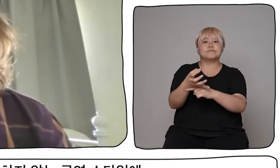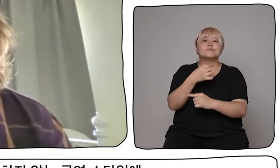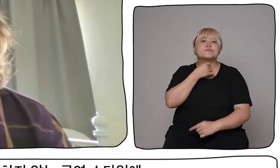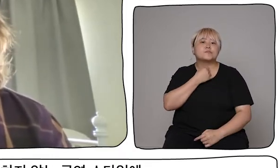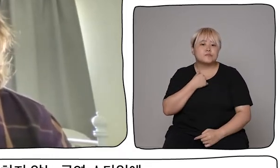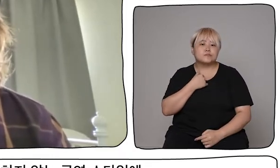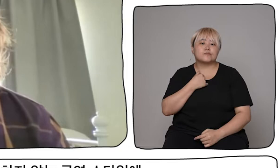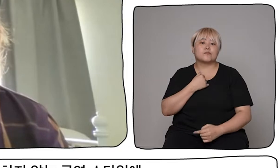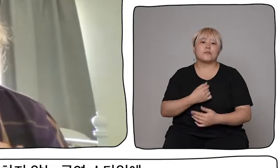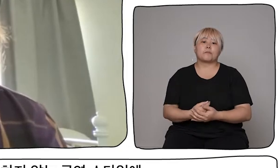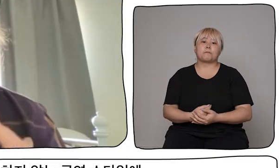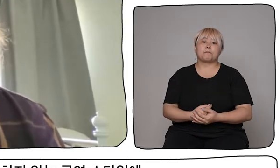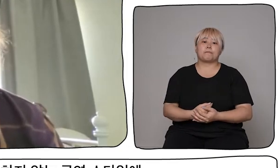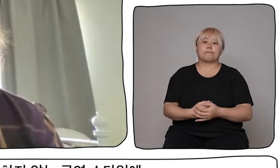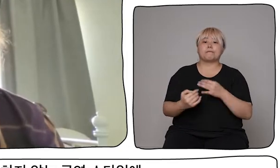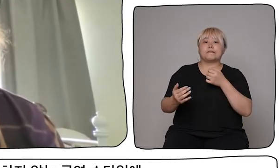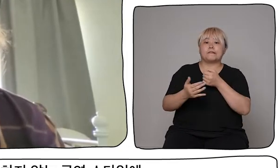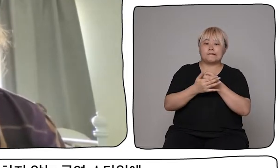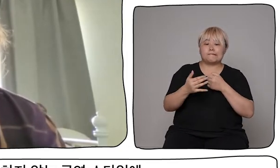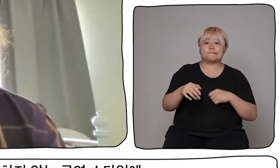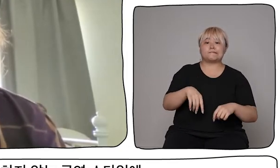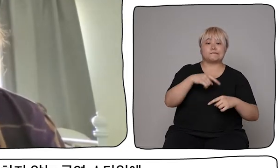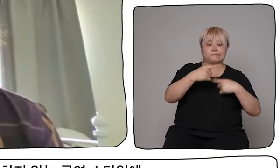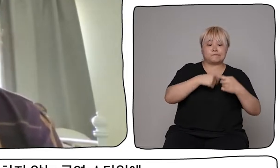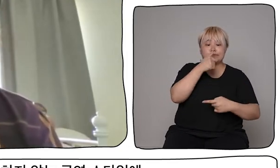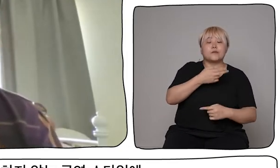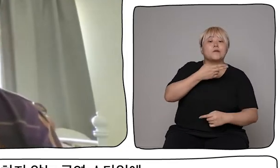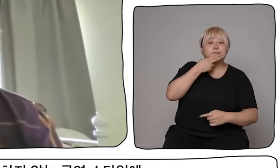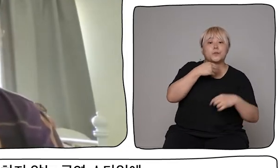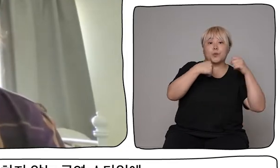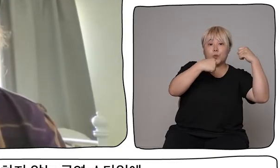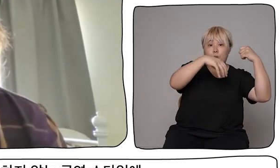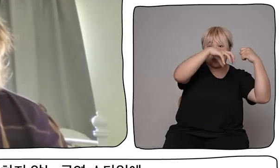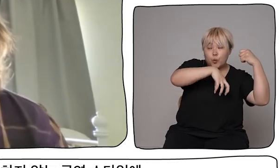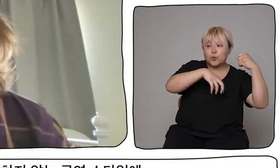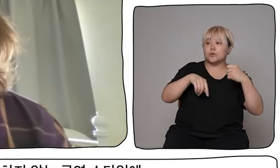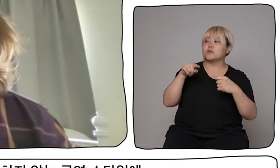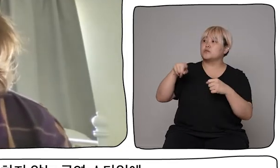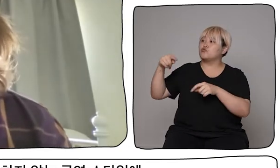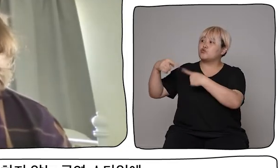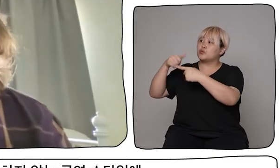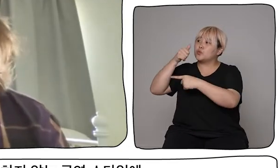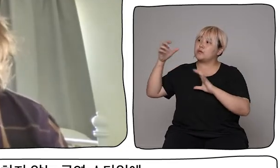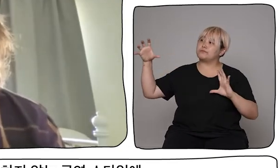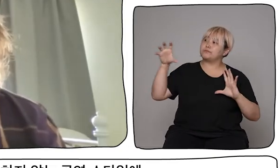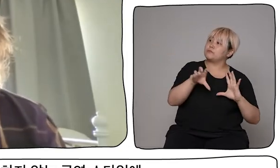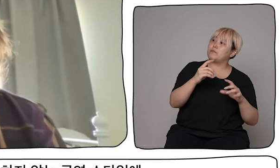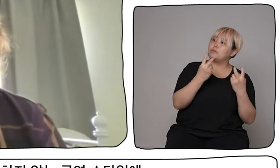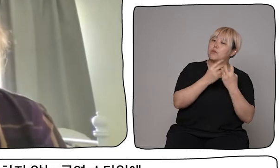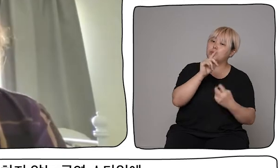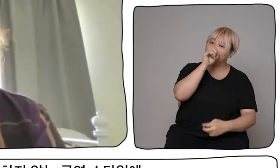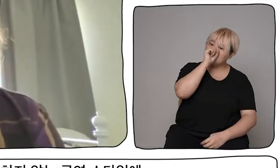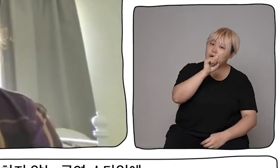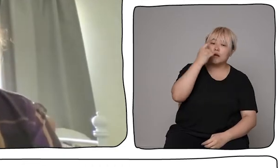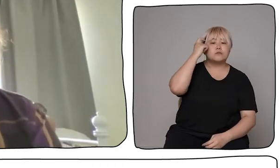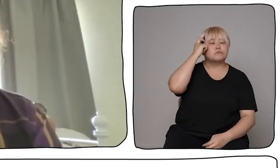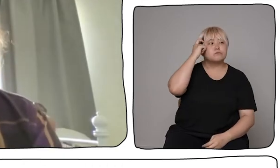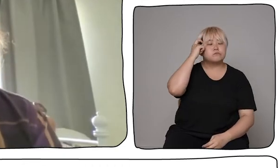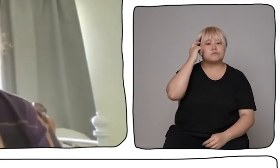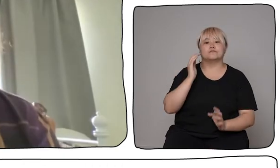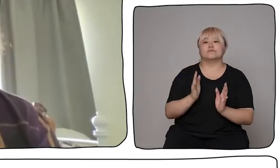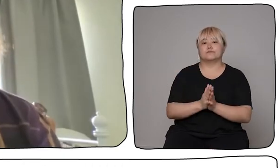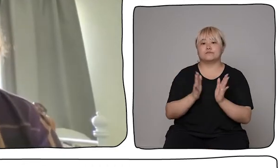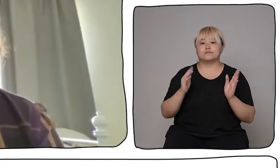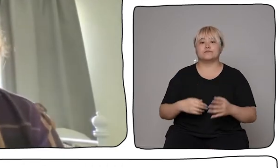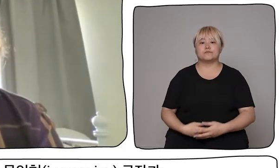into performances or styles of performance that haven't traditionally featured sign language interpretation. So